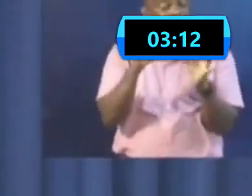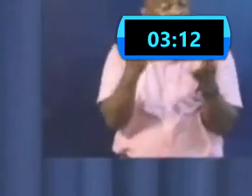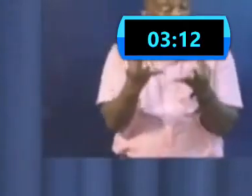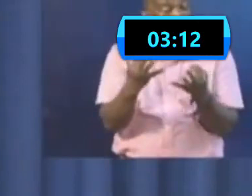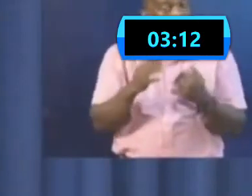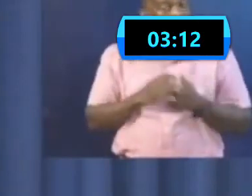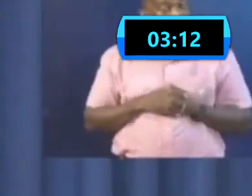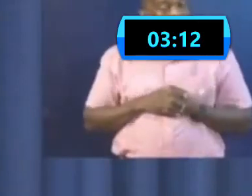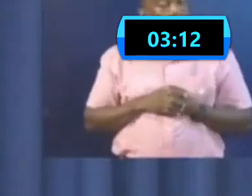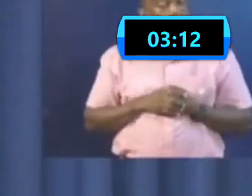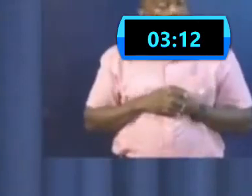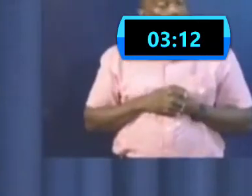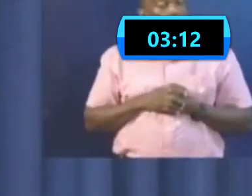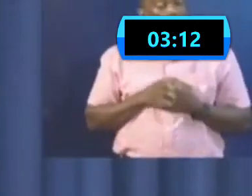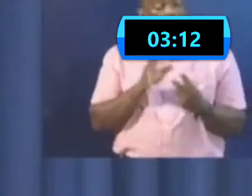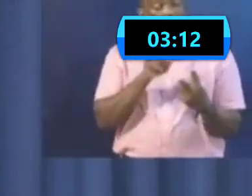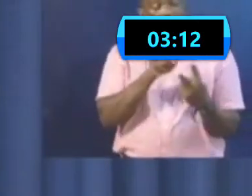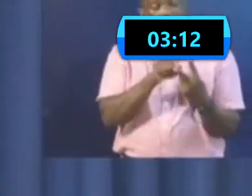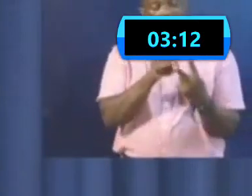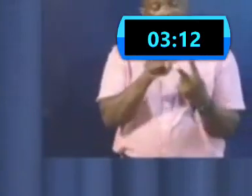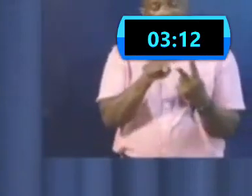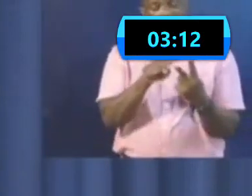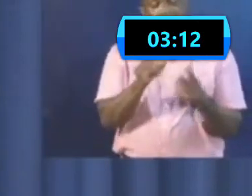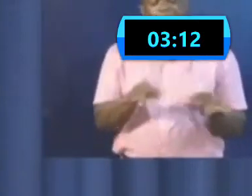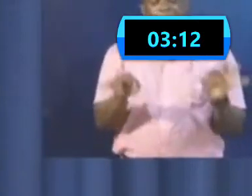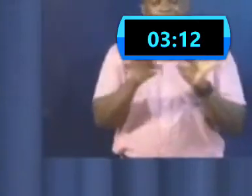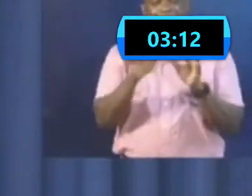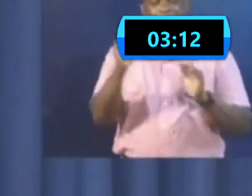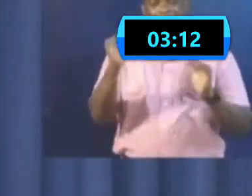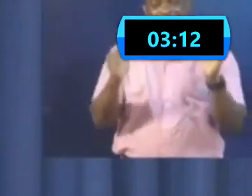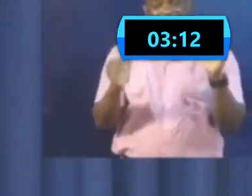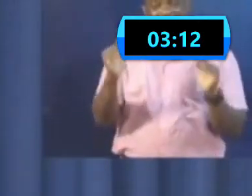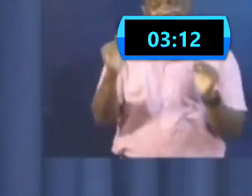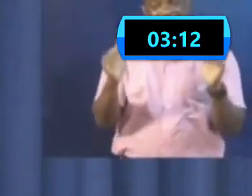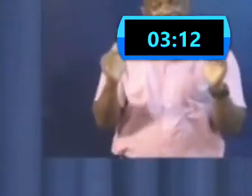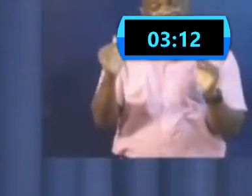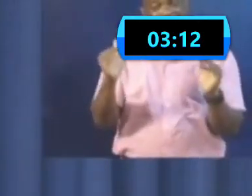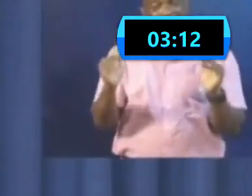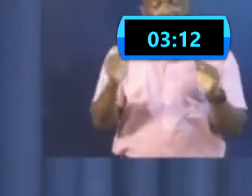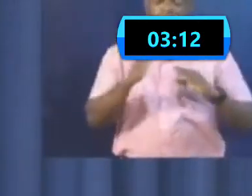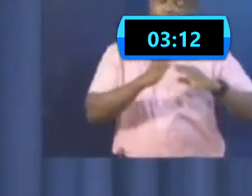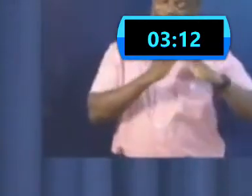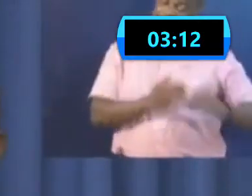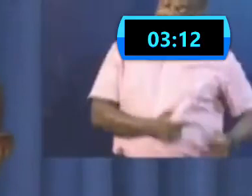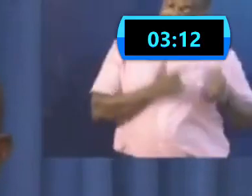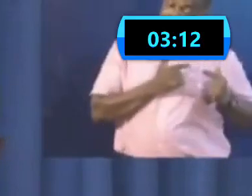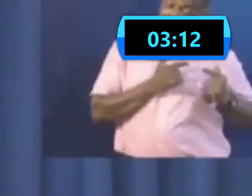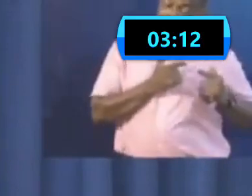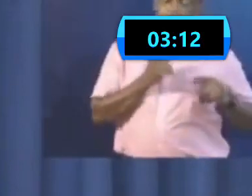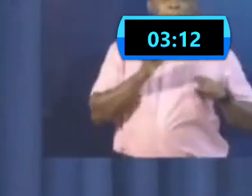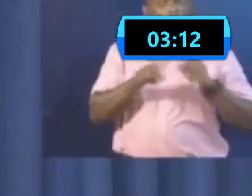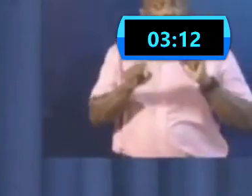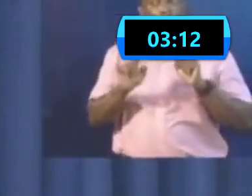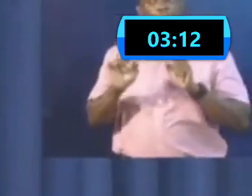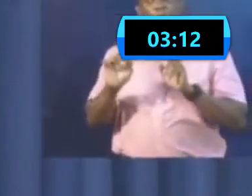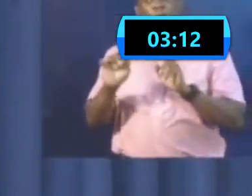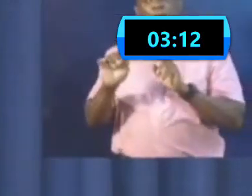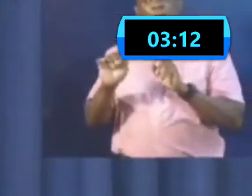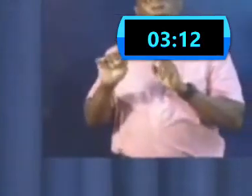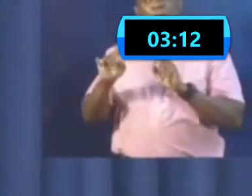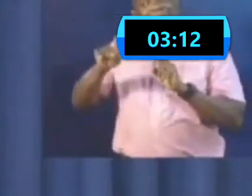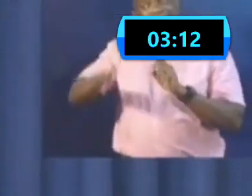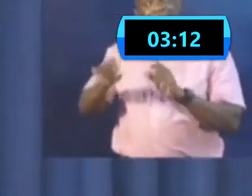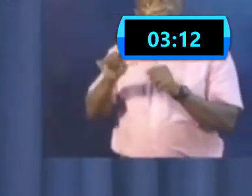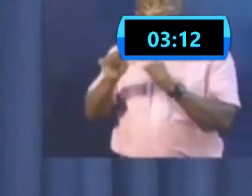risk, we are keeping livelihoods going. So we don't want to be shutting down all over the place as a fashion.